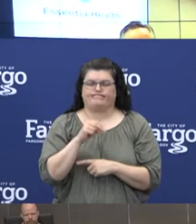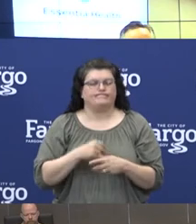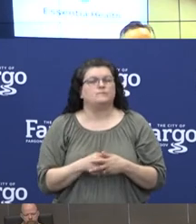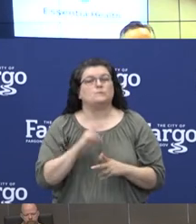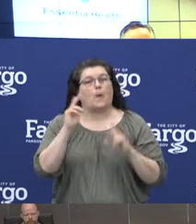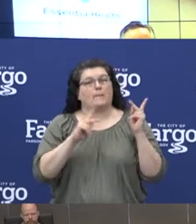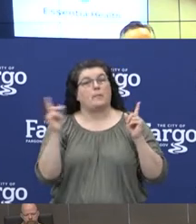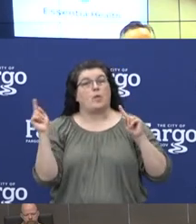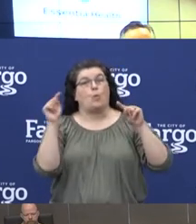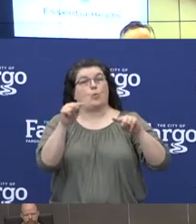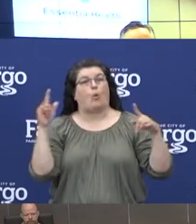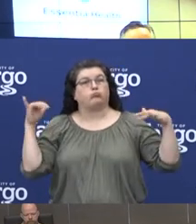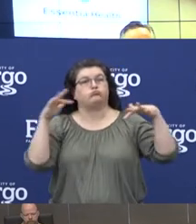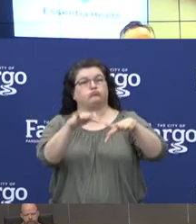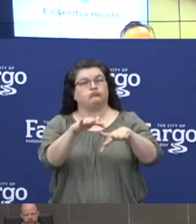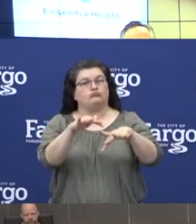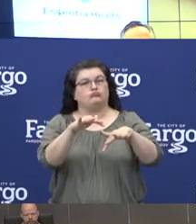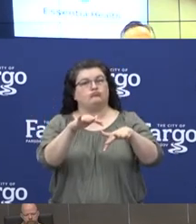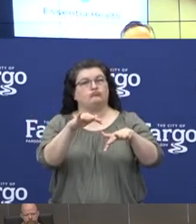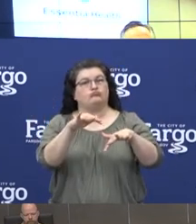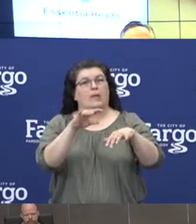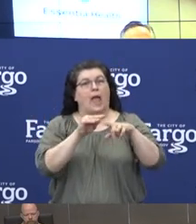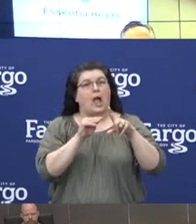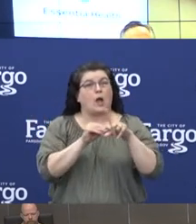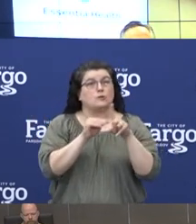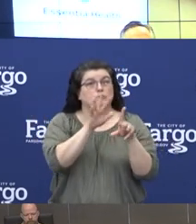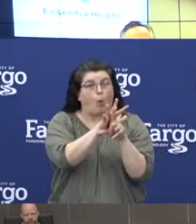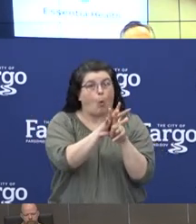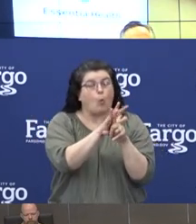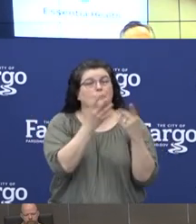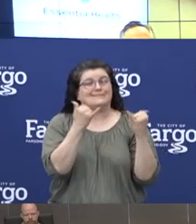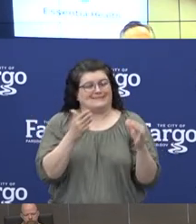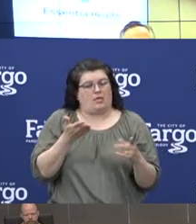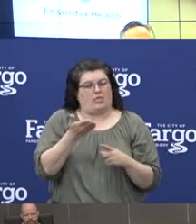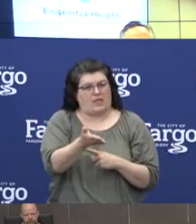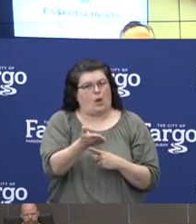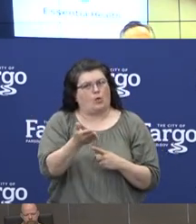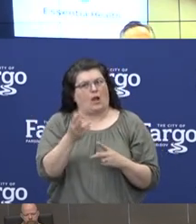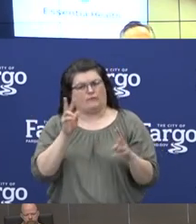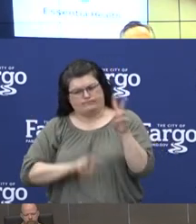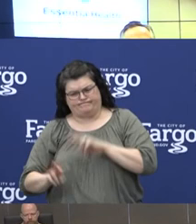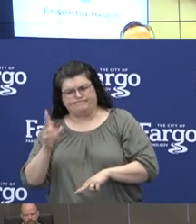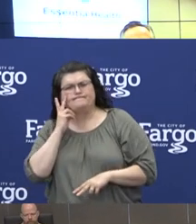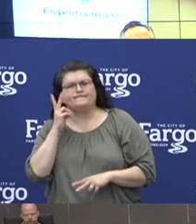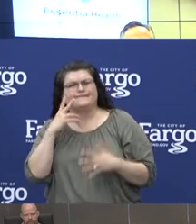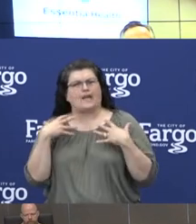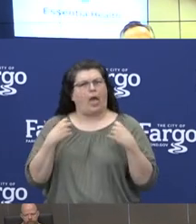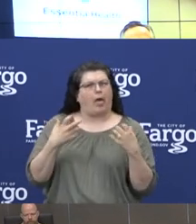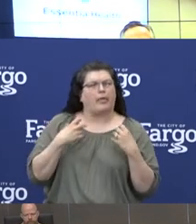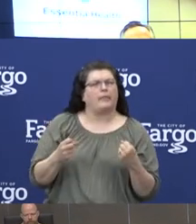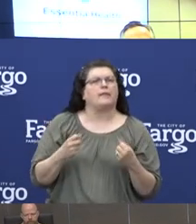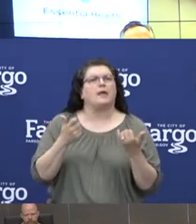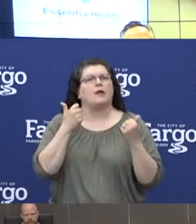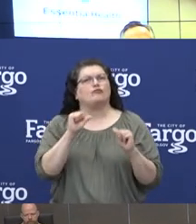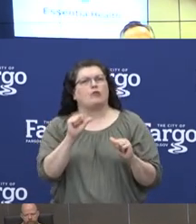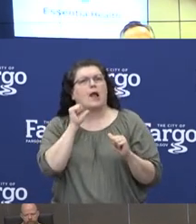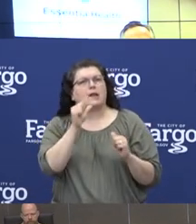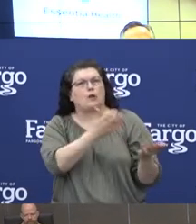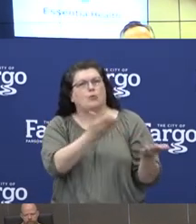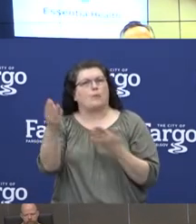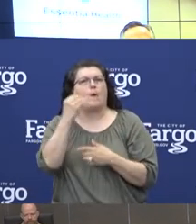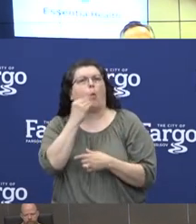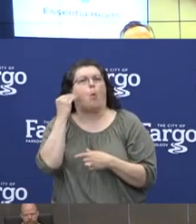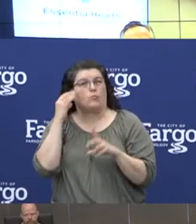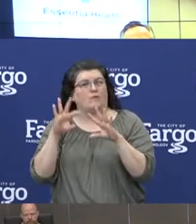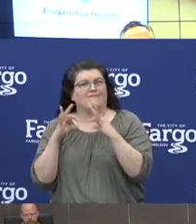that exposure potential is there and they need to monitor their health along with avoiding bringing exposure risk home to